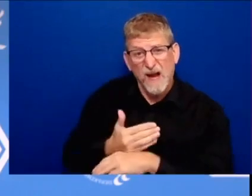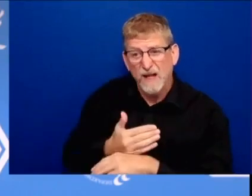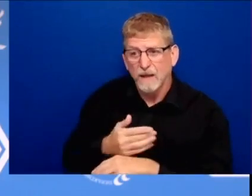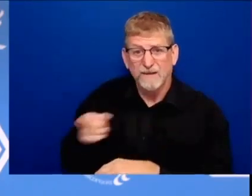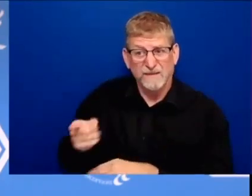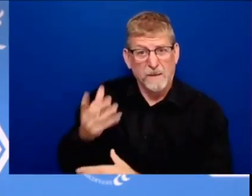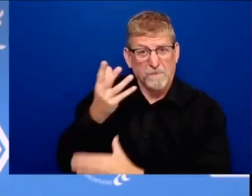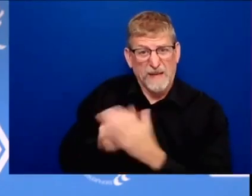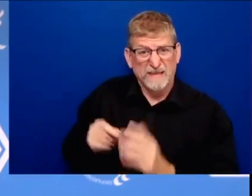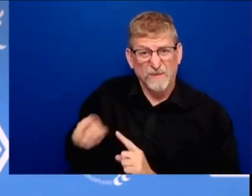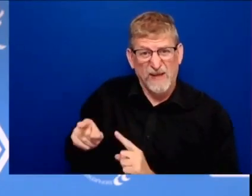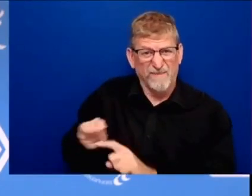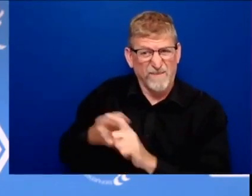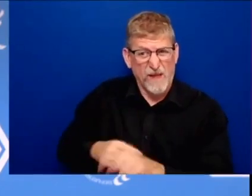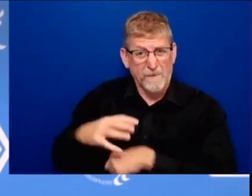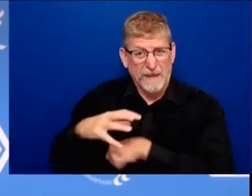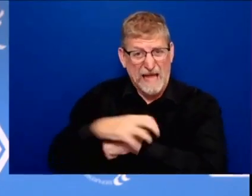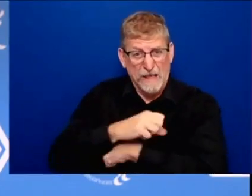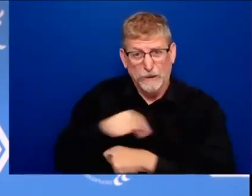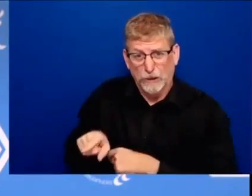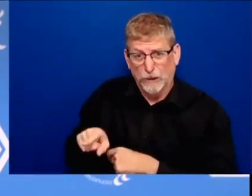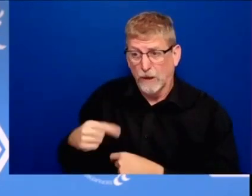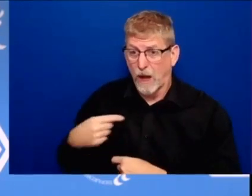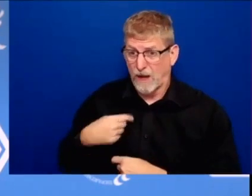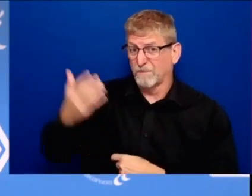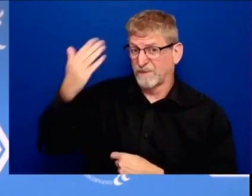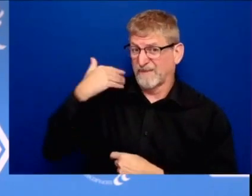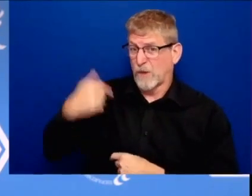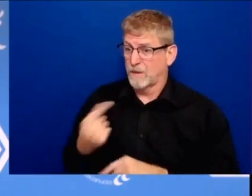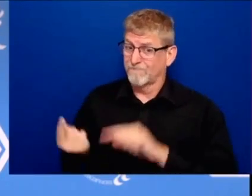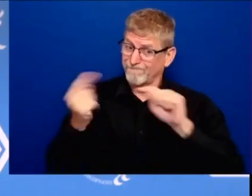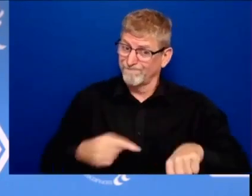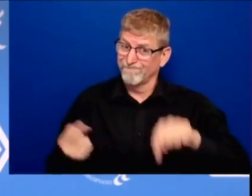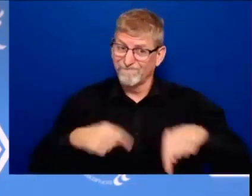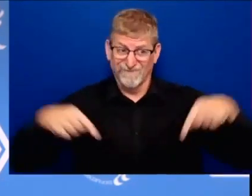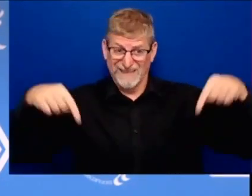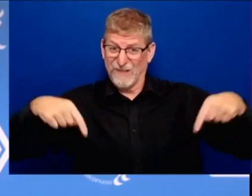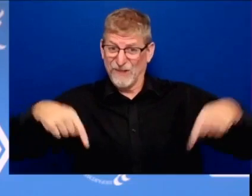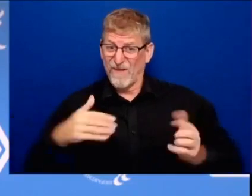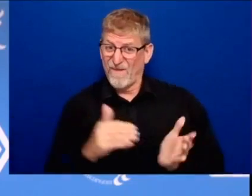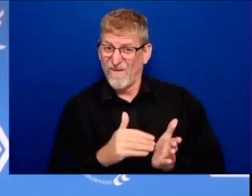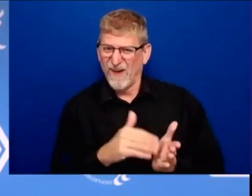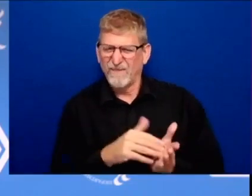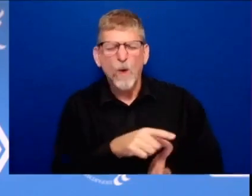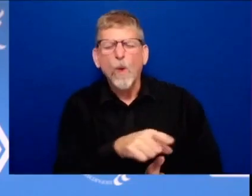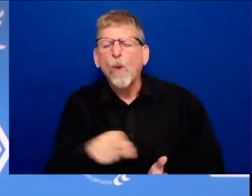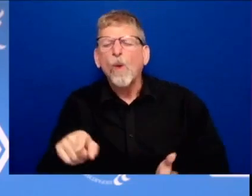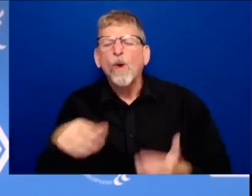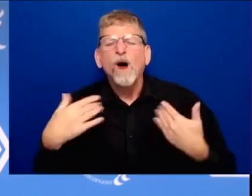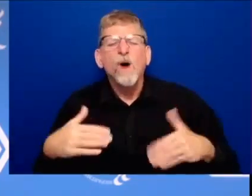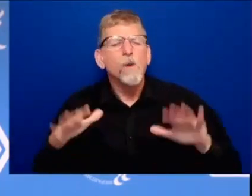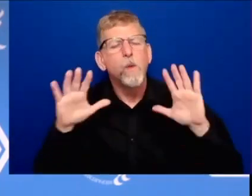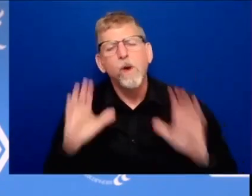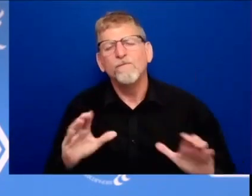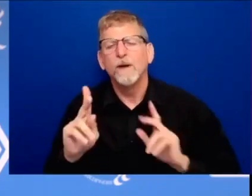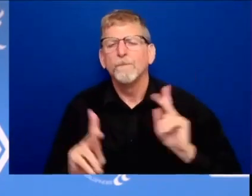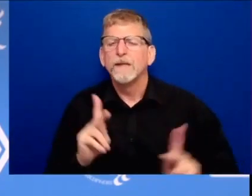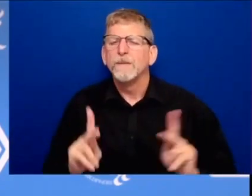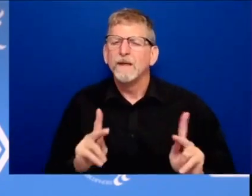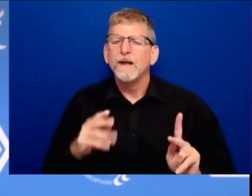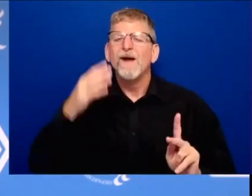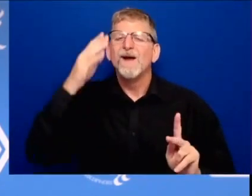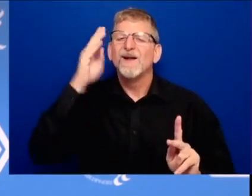that's not hyperbole we still want we know we still have a long way to go it's no secret that the vaccination program